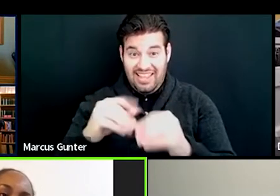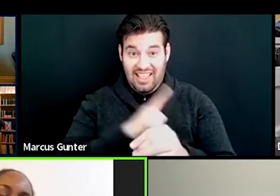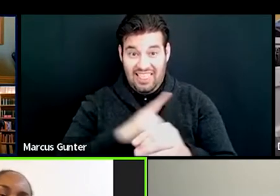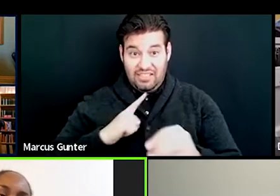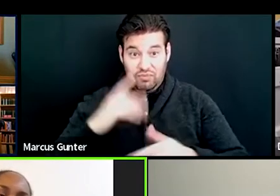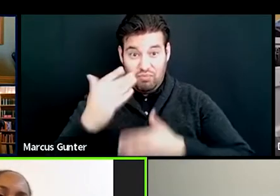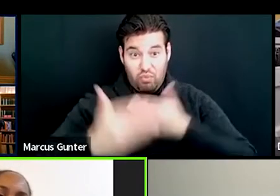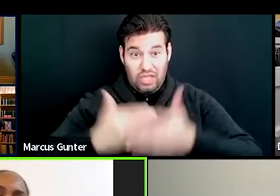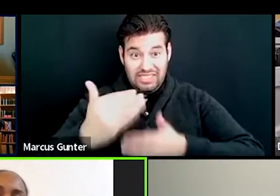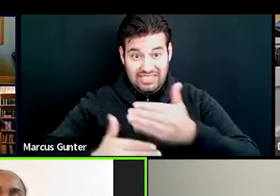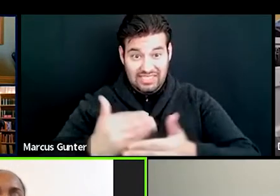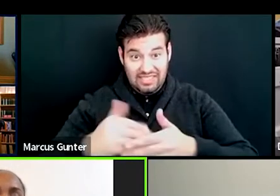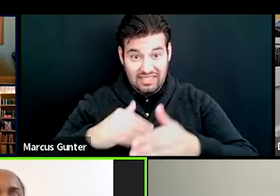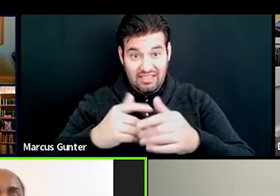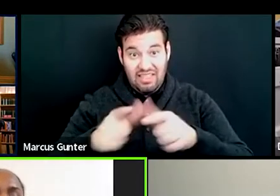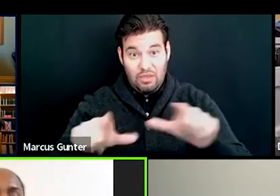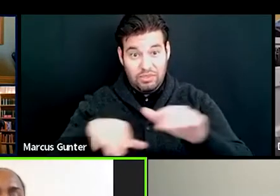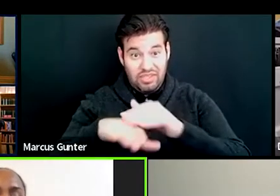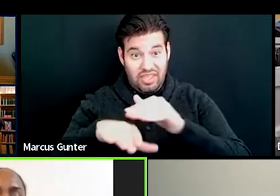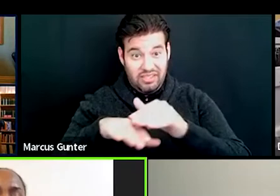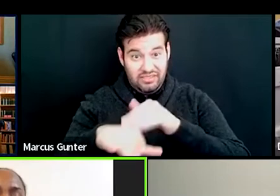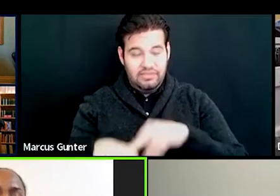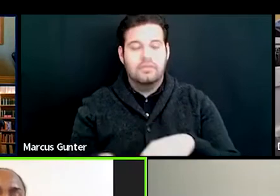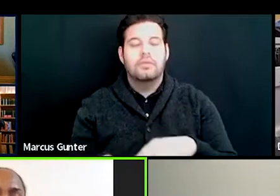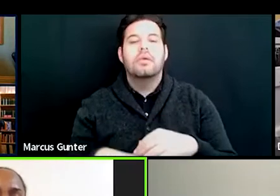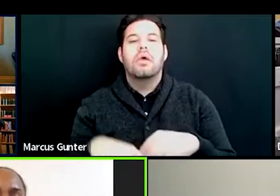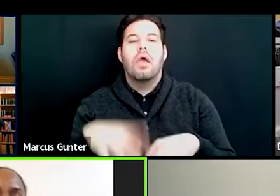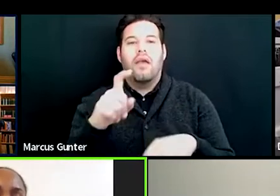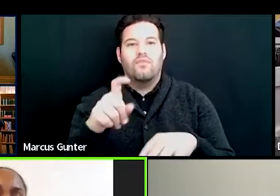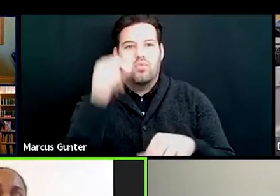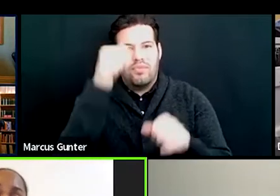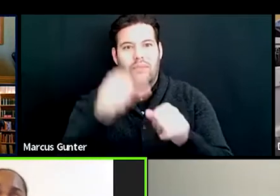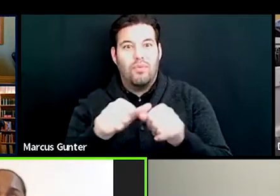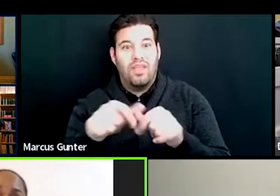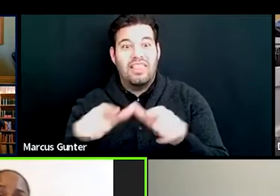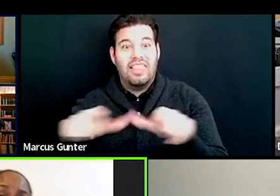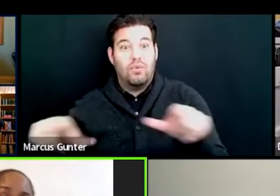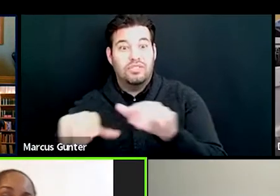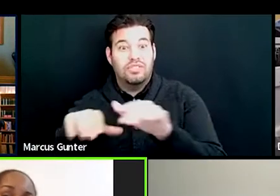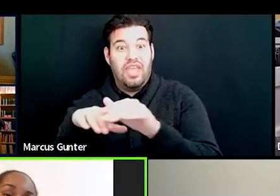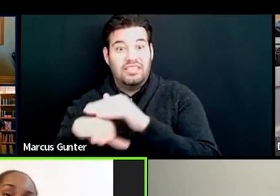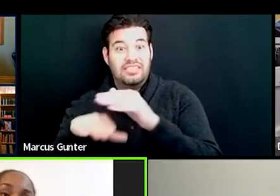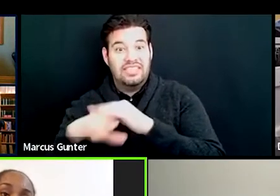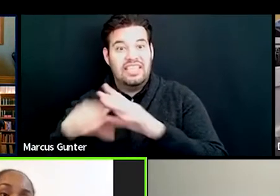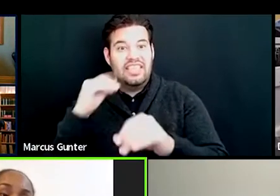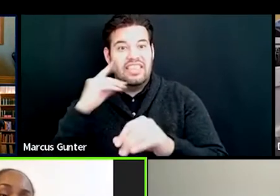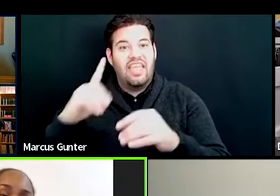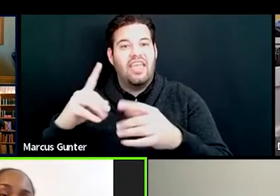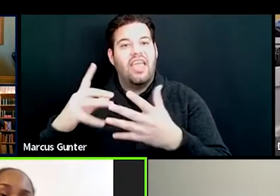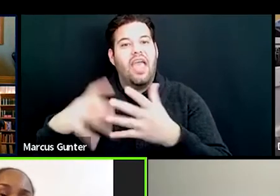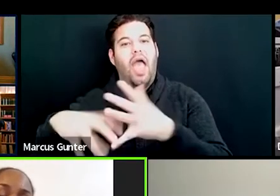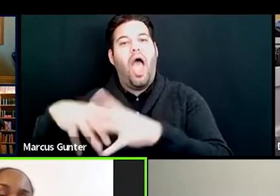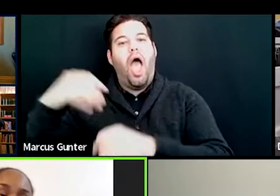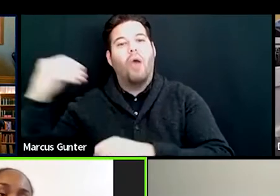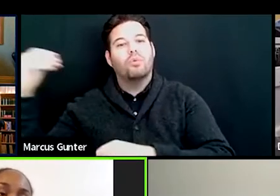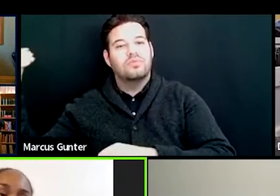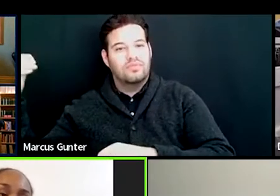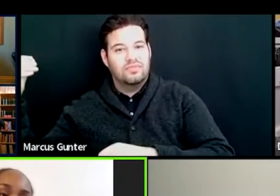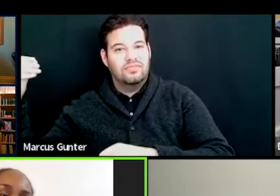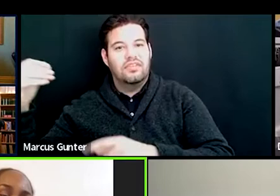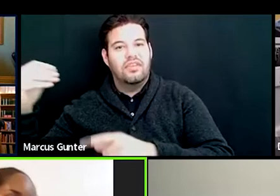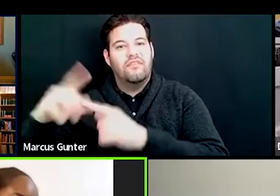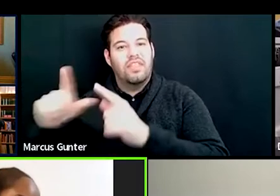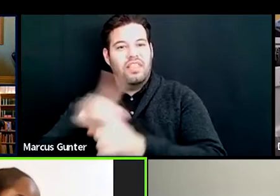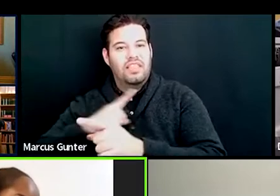process, we also have to remember language access in the outgrowths of the legislative process. And